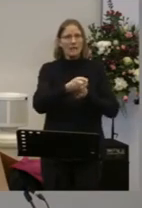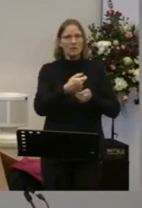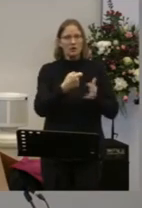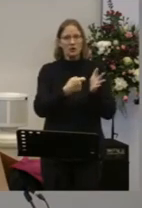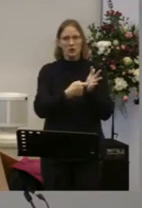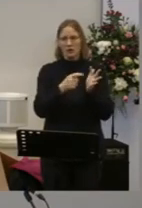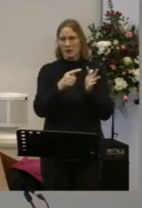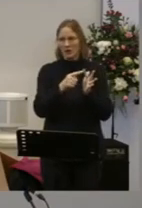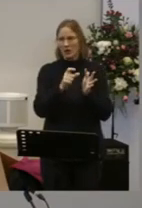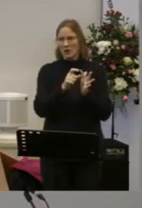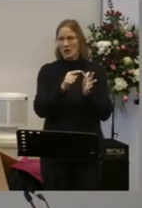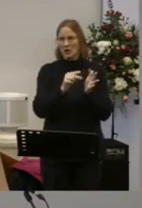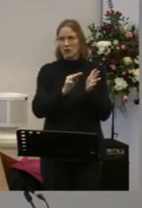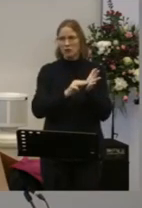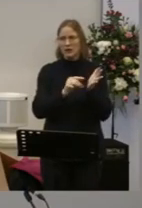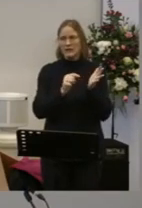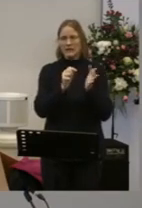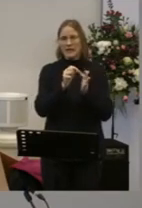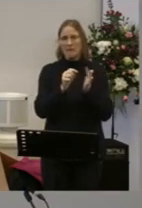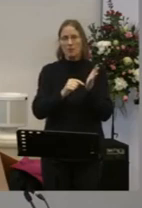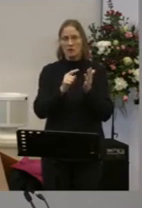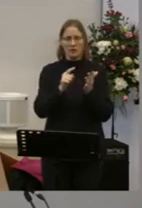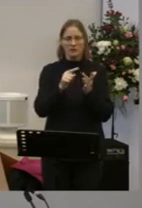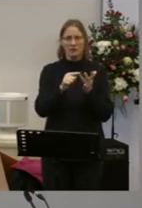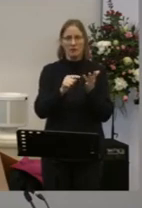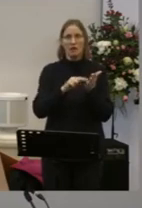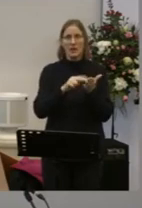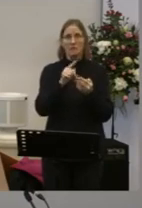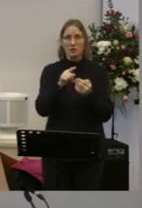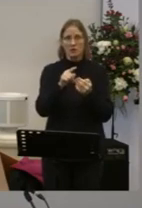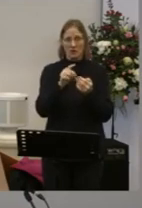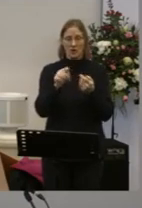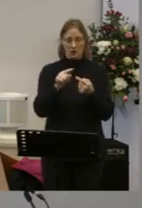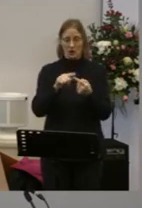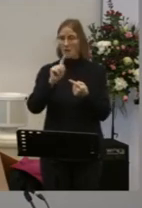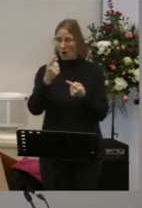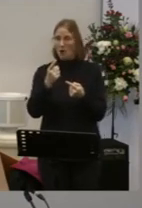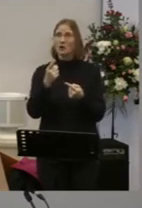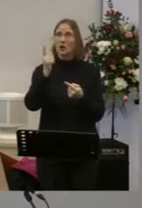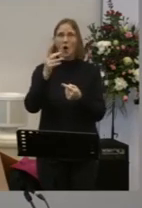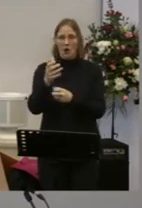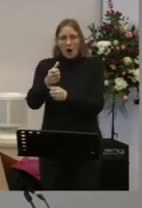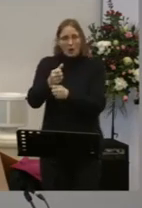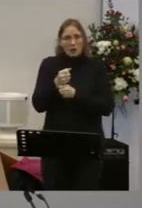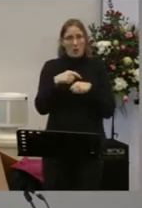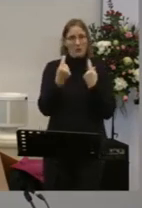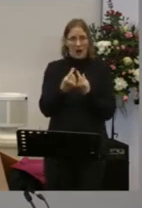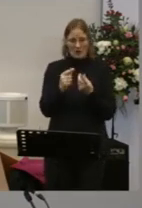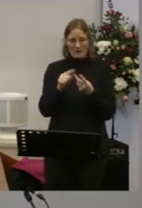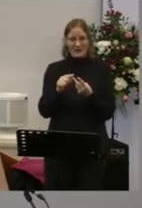grace That he lavished on us Not only are we adopted We are also Redeemed In him we are